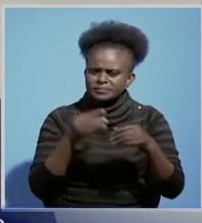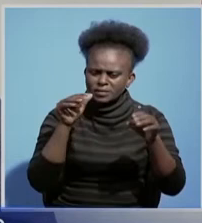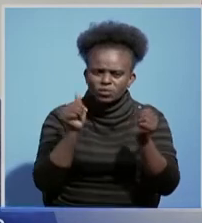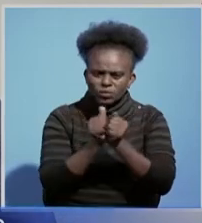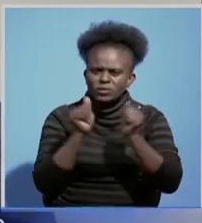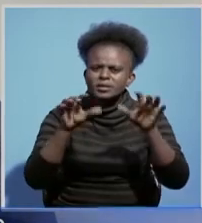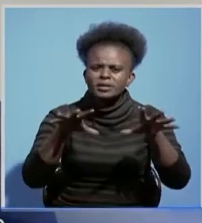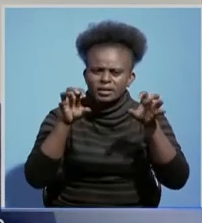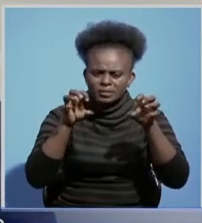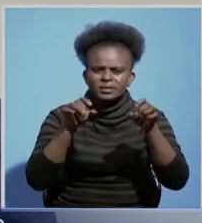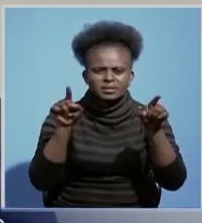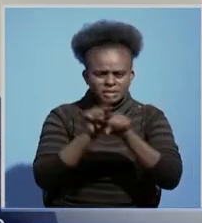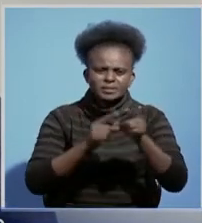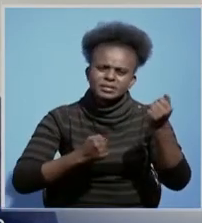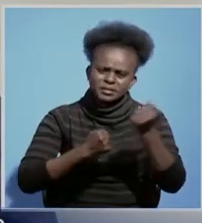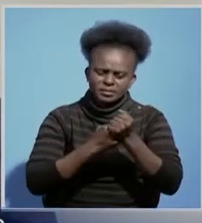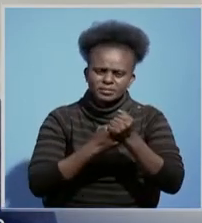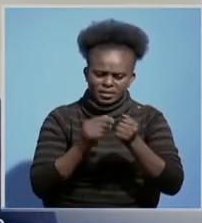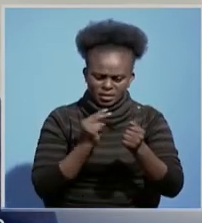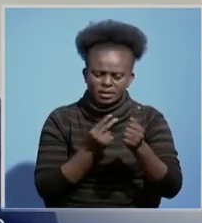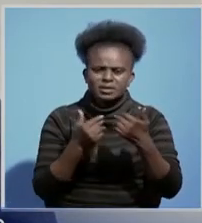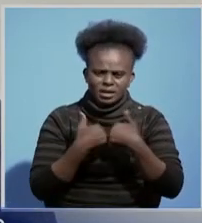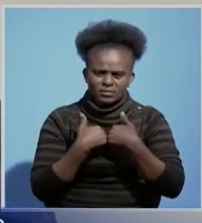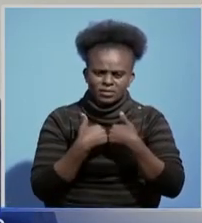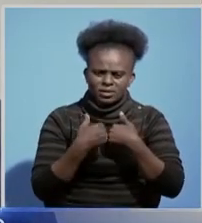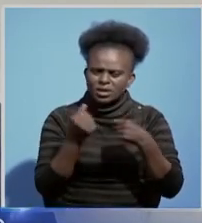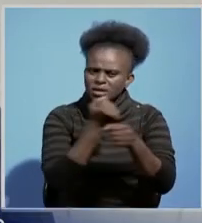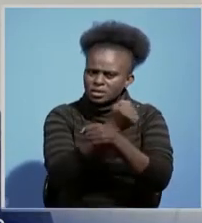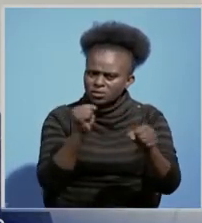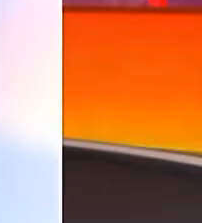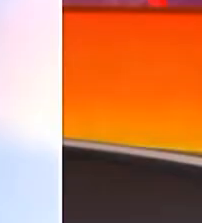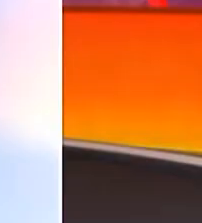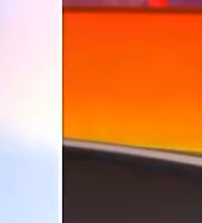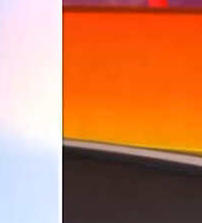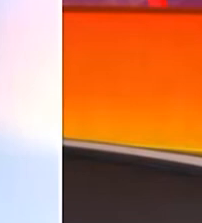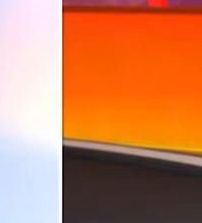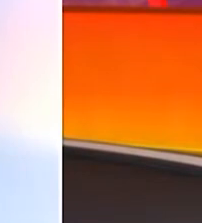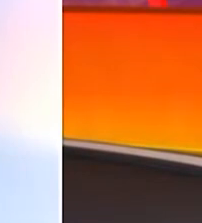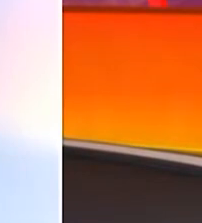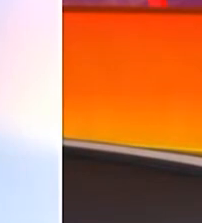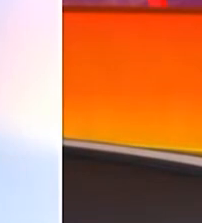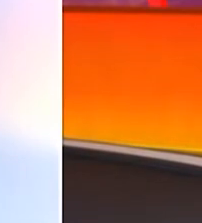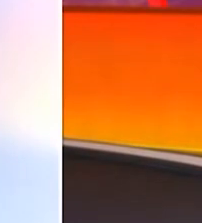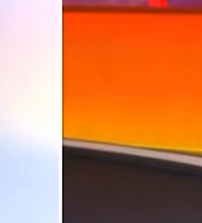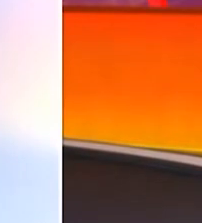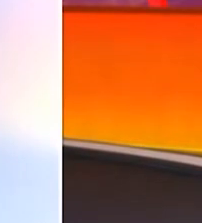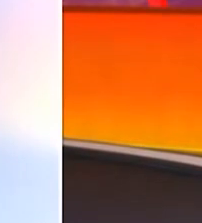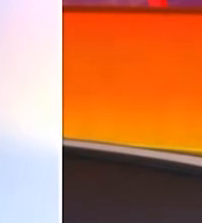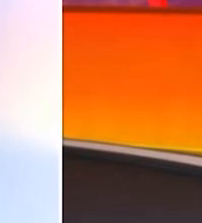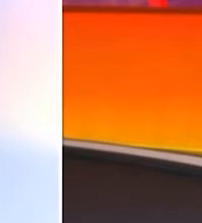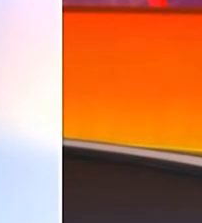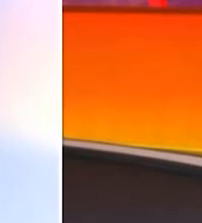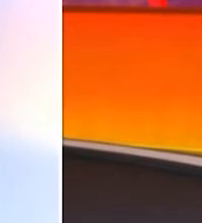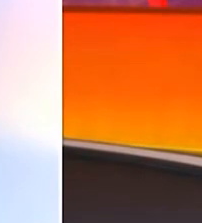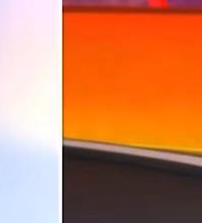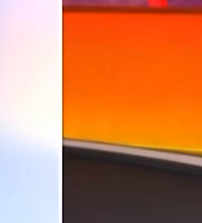supporting that we look at the issue of staff date. Thank you so much for watching. Don't forget